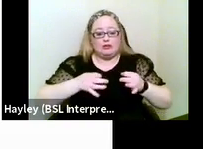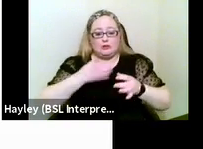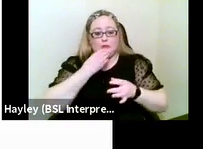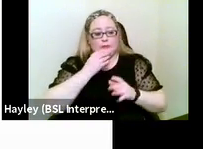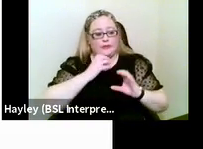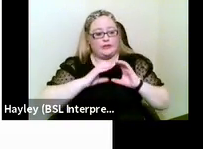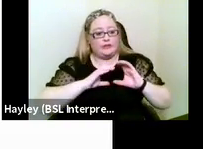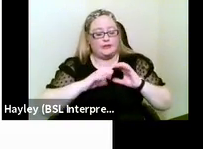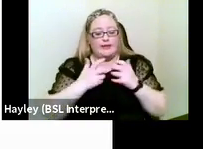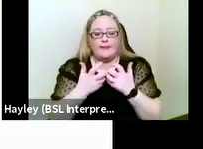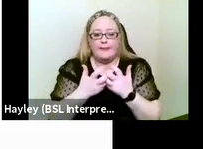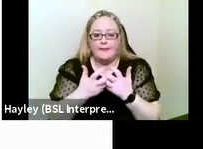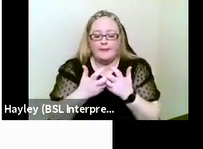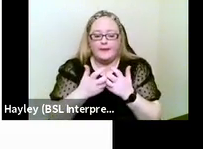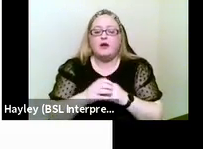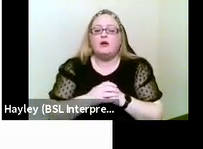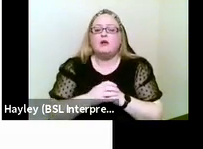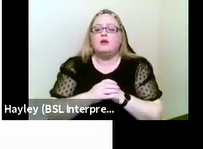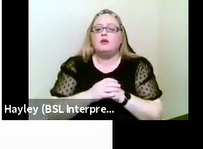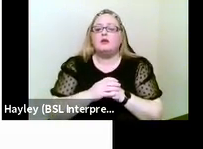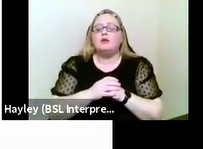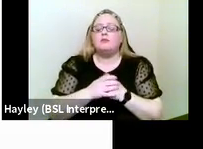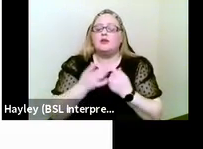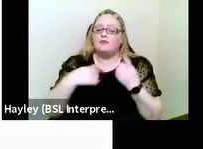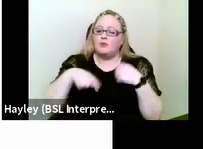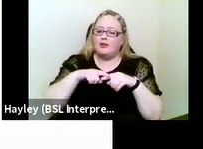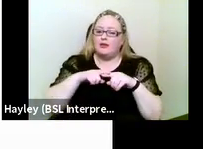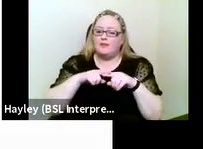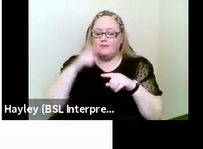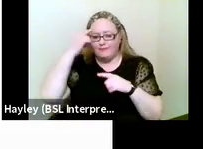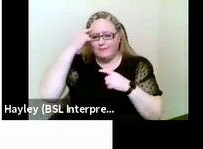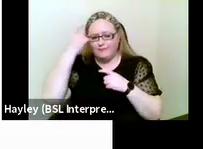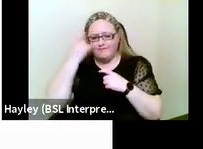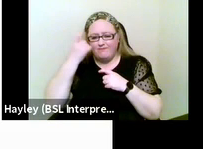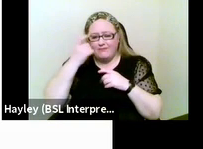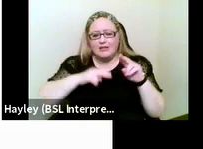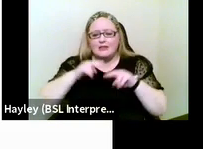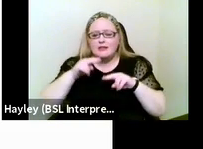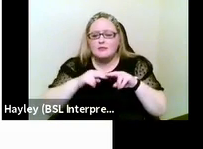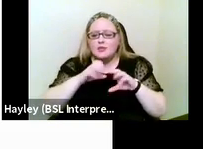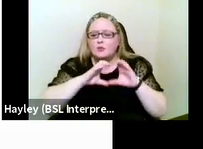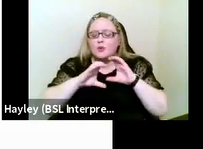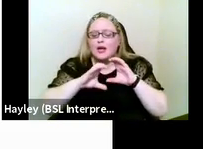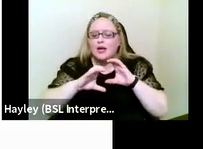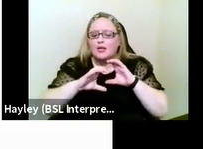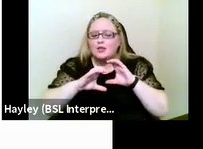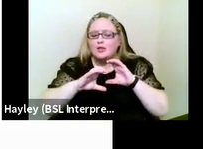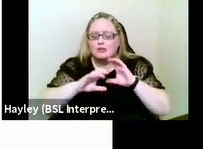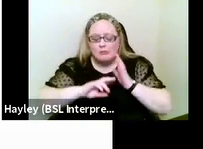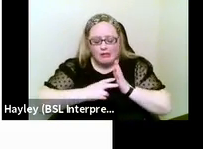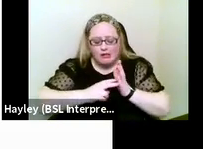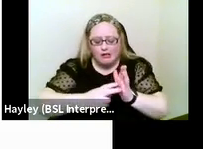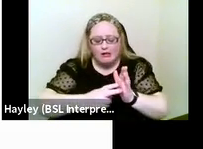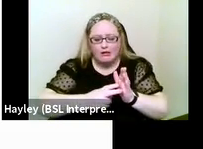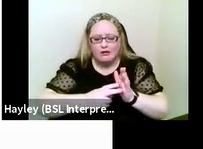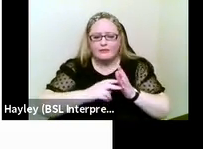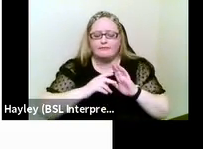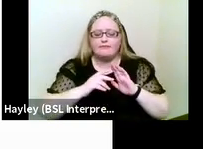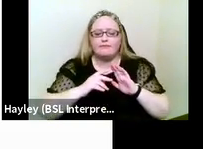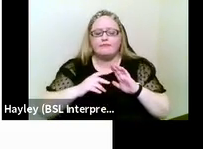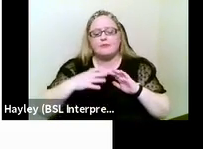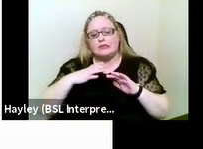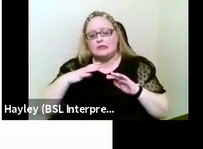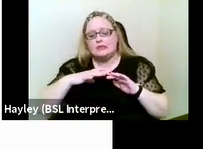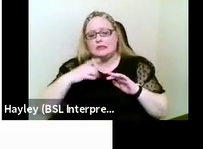But when we're thinking about assessment, when it comes to communication strategies, we need to think about how